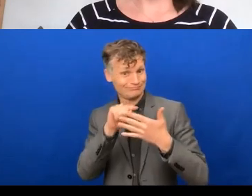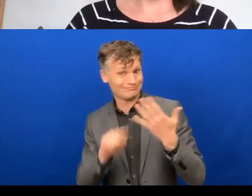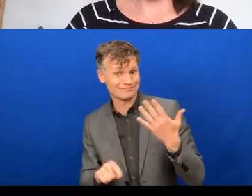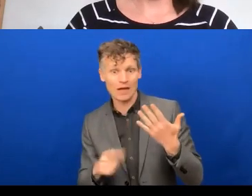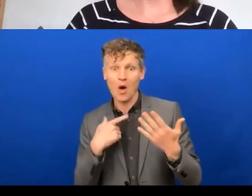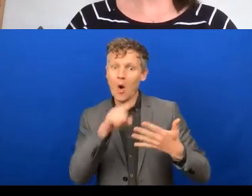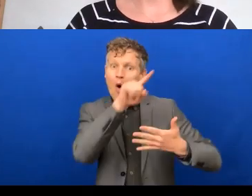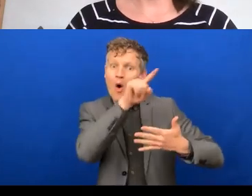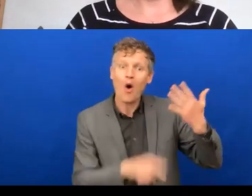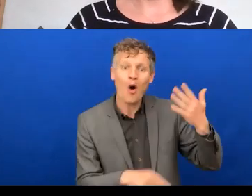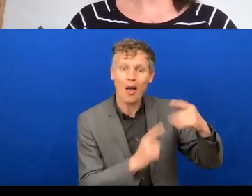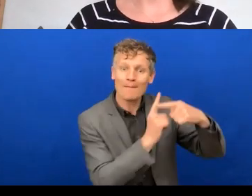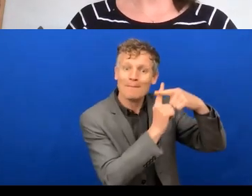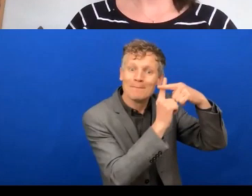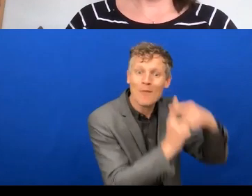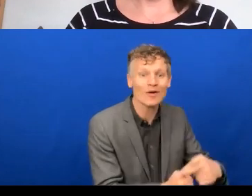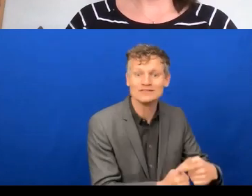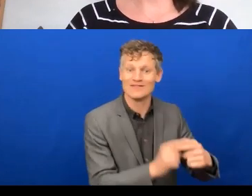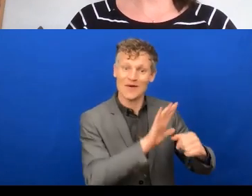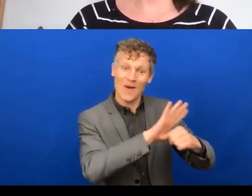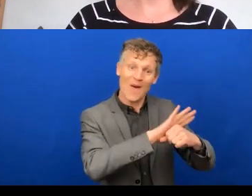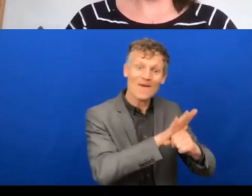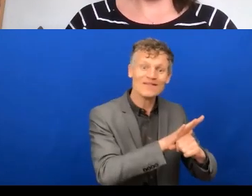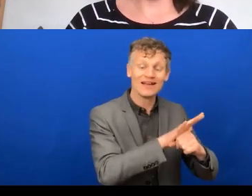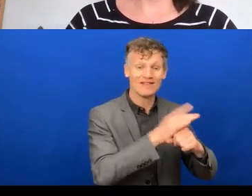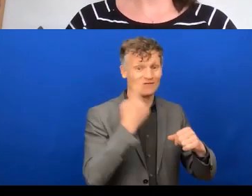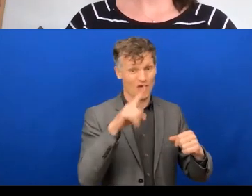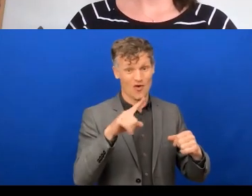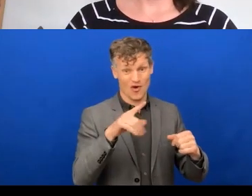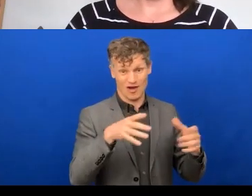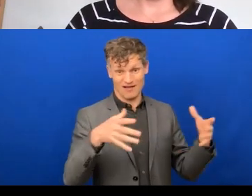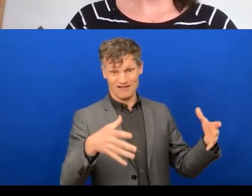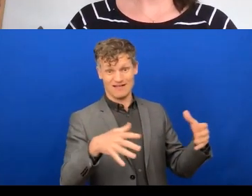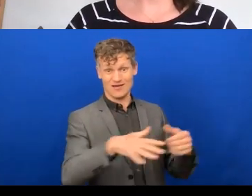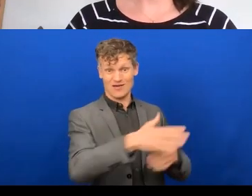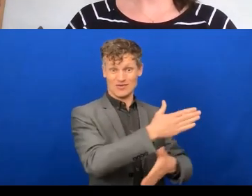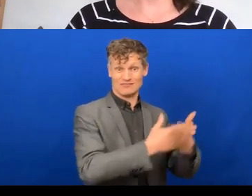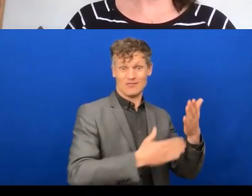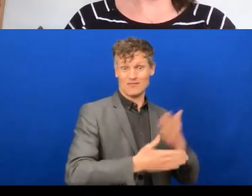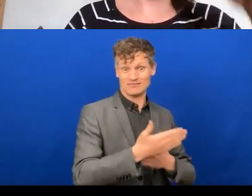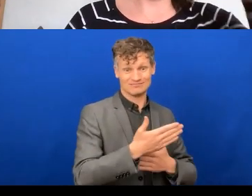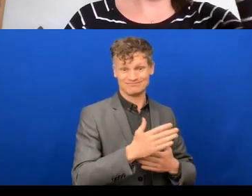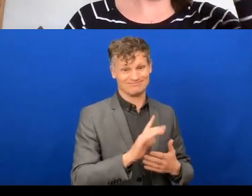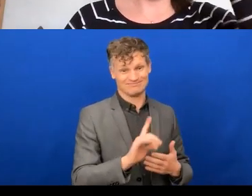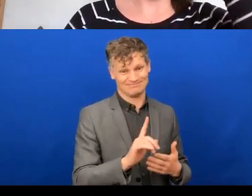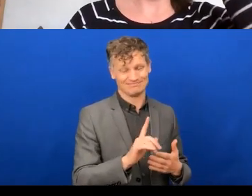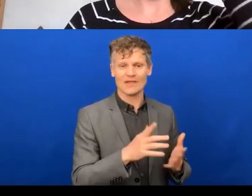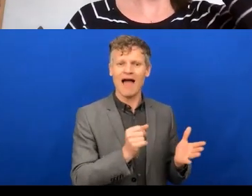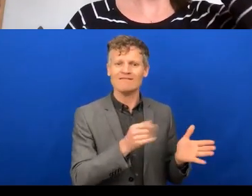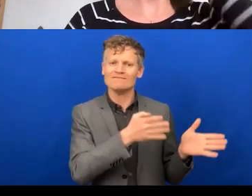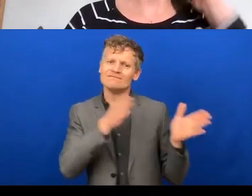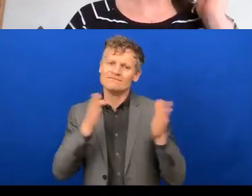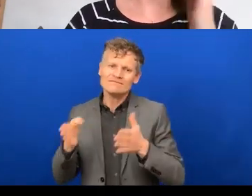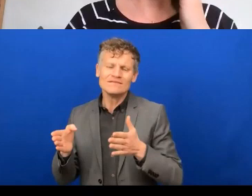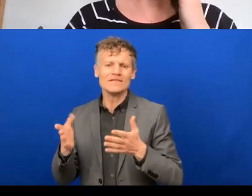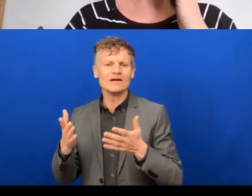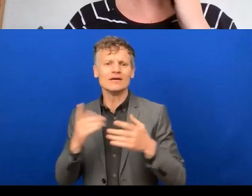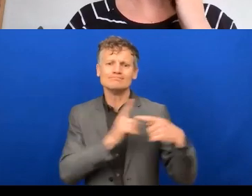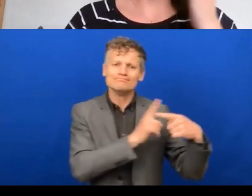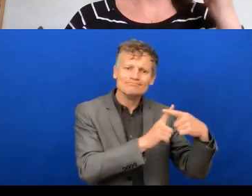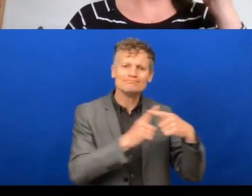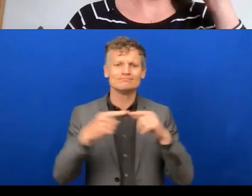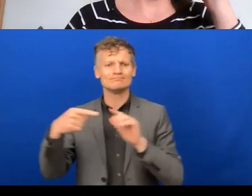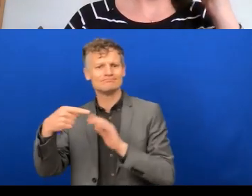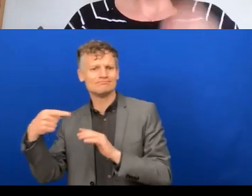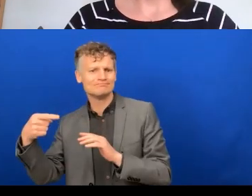but there's a lot of benefits, like she said, for the overall disability community and flexibility. I think the, the difficulties people have